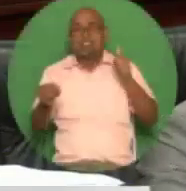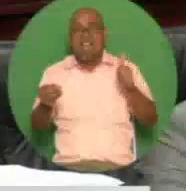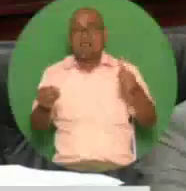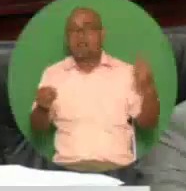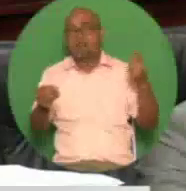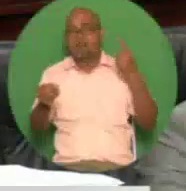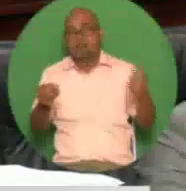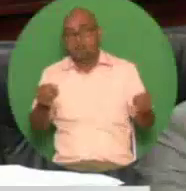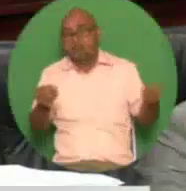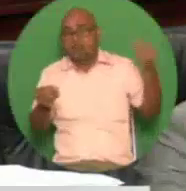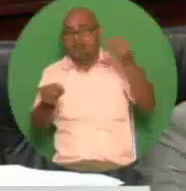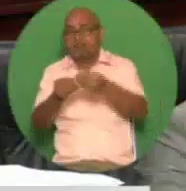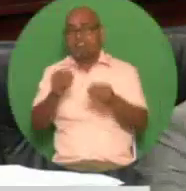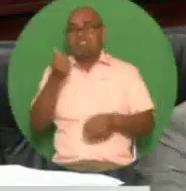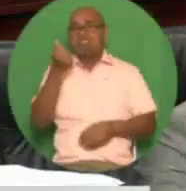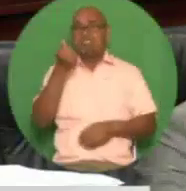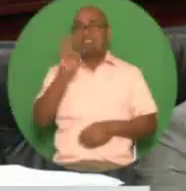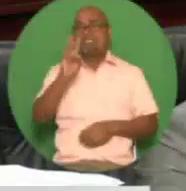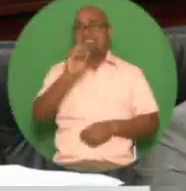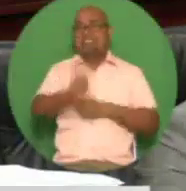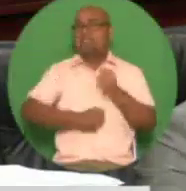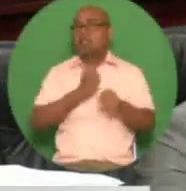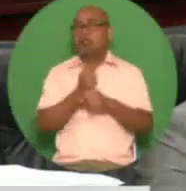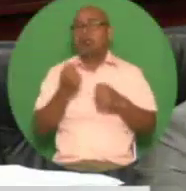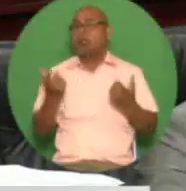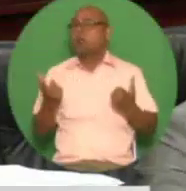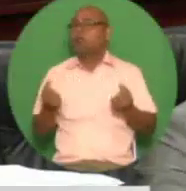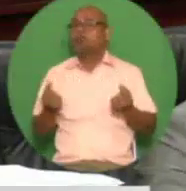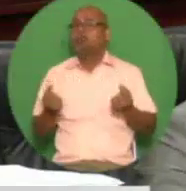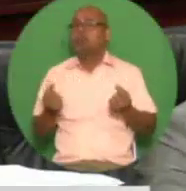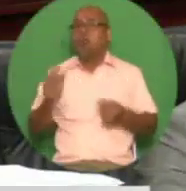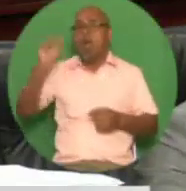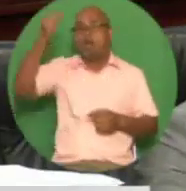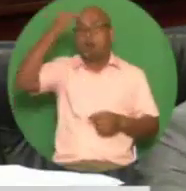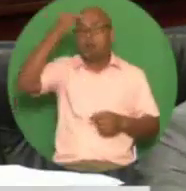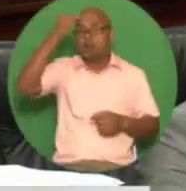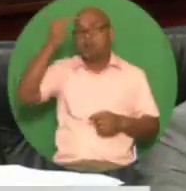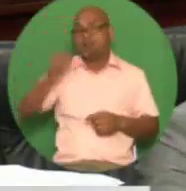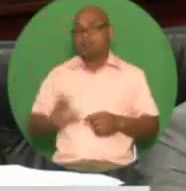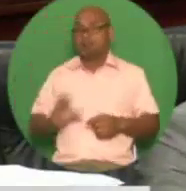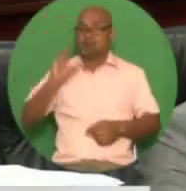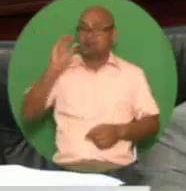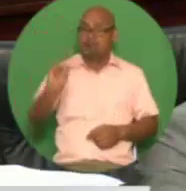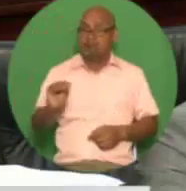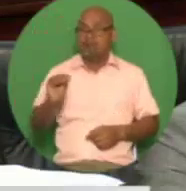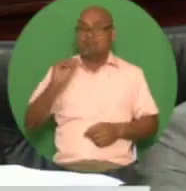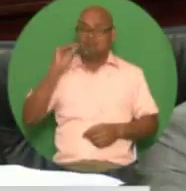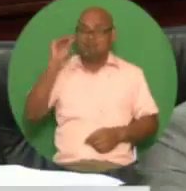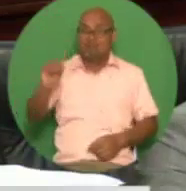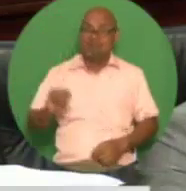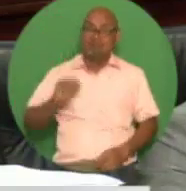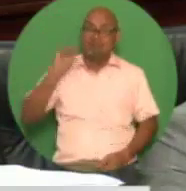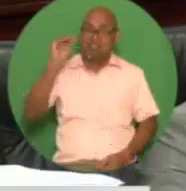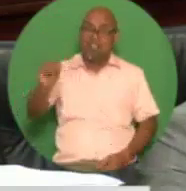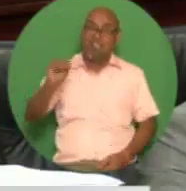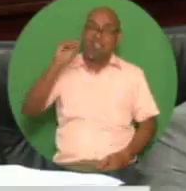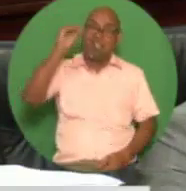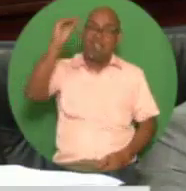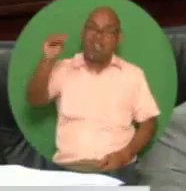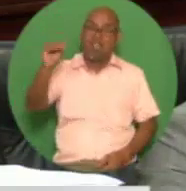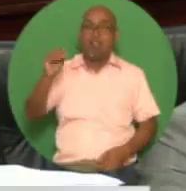16 years, this subsidy has been provided at great financial cost of over